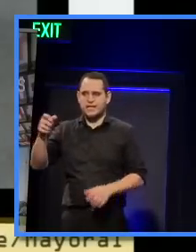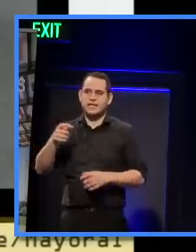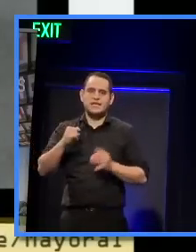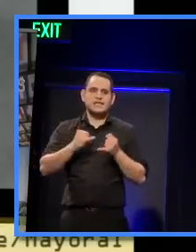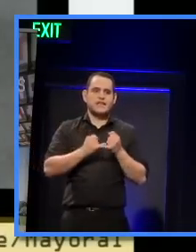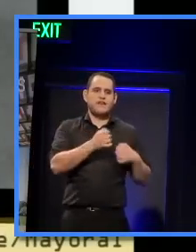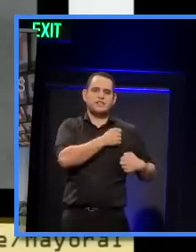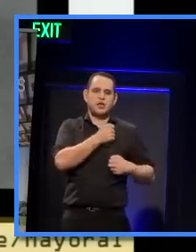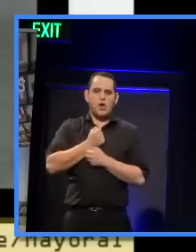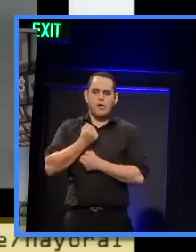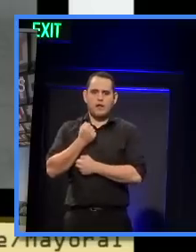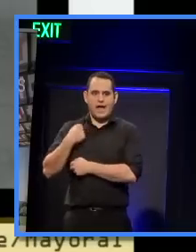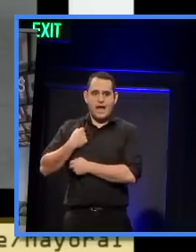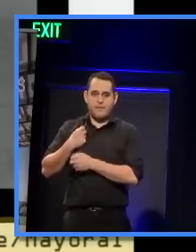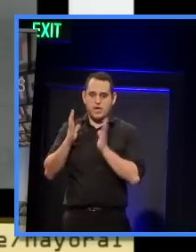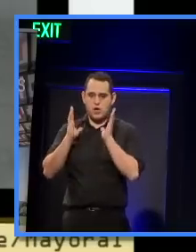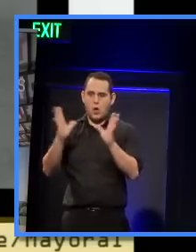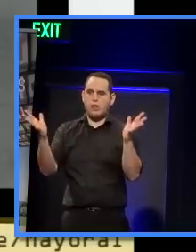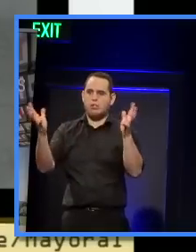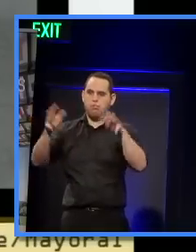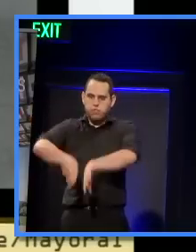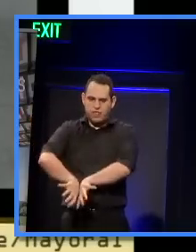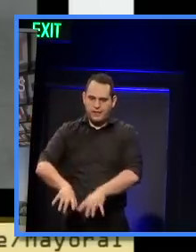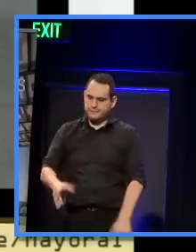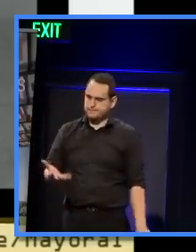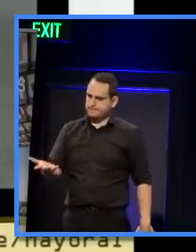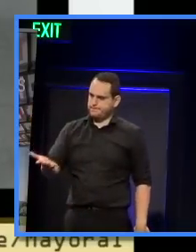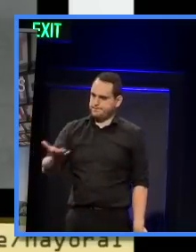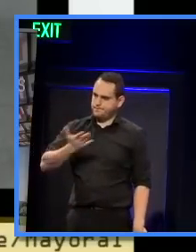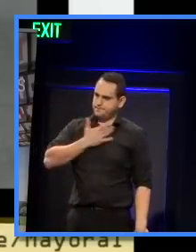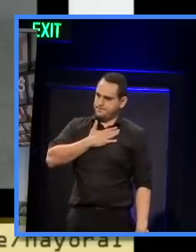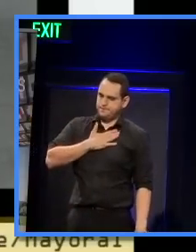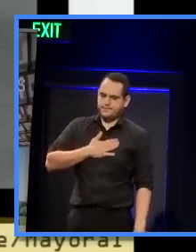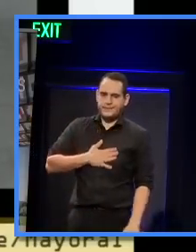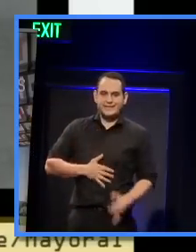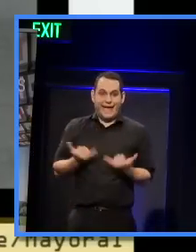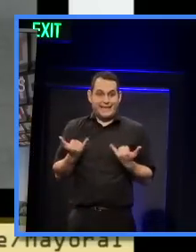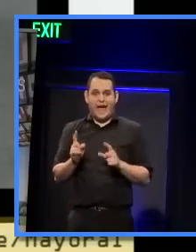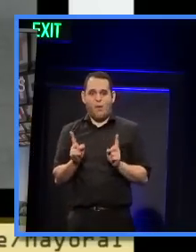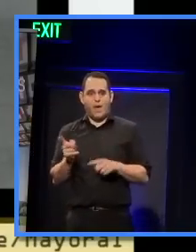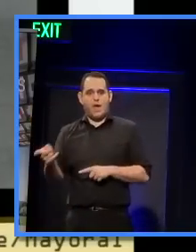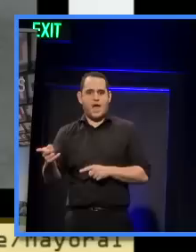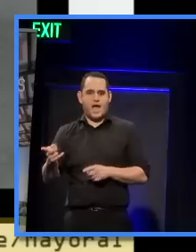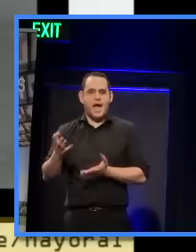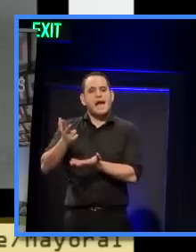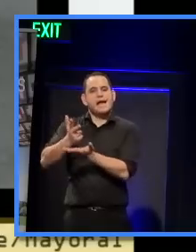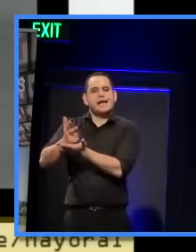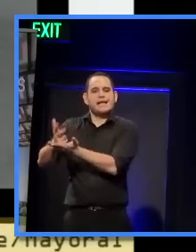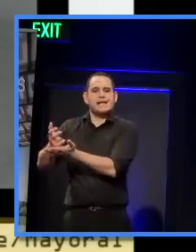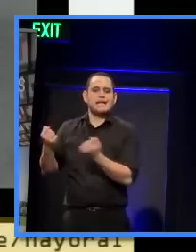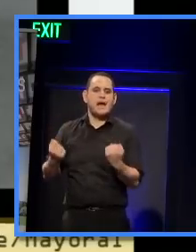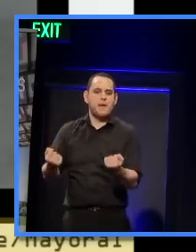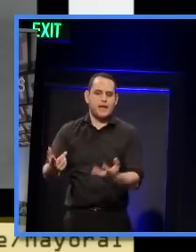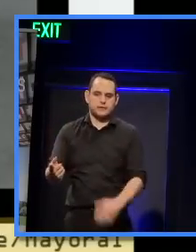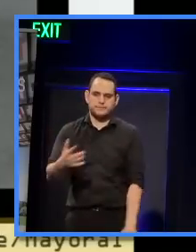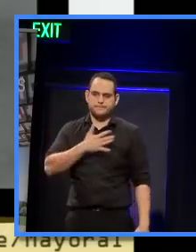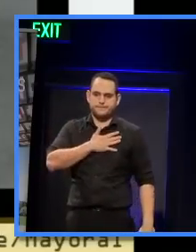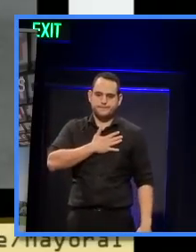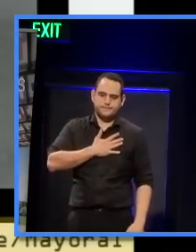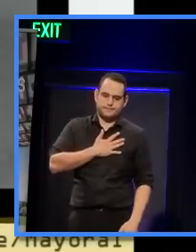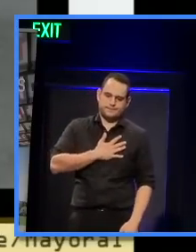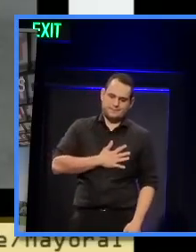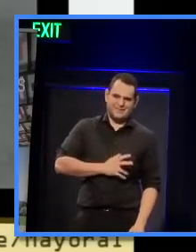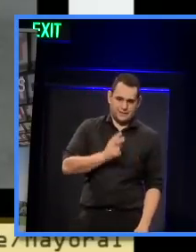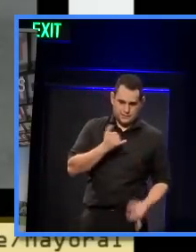Salvation Army Hall was demolished and to this day it remains a car park. And you'll see there's a bit of a common denominator here where we are